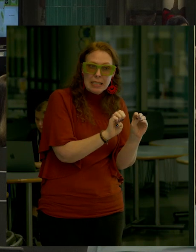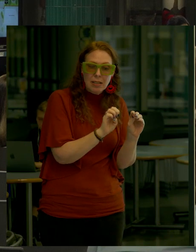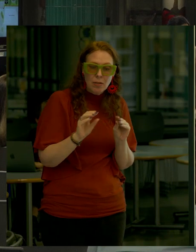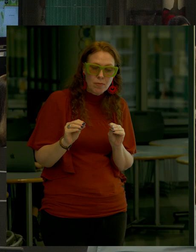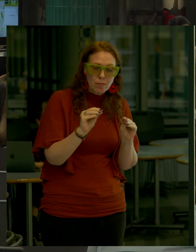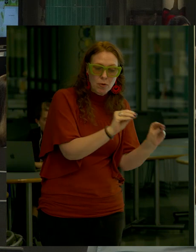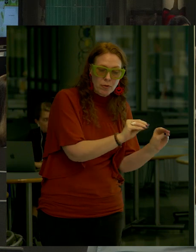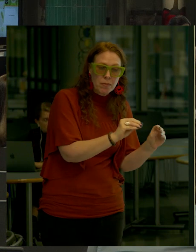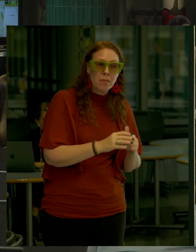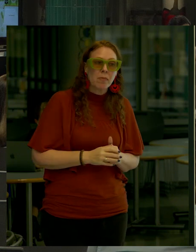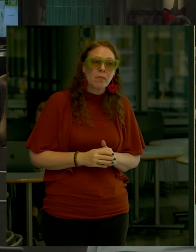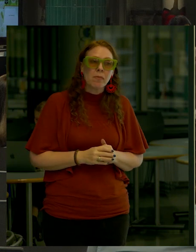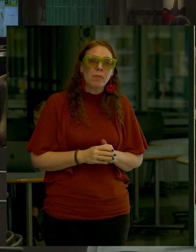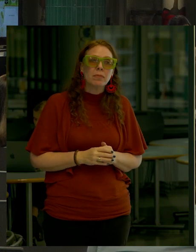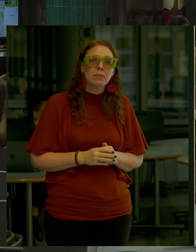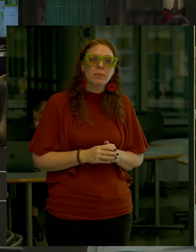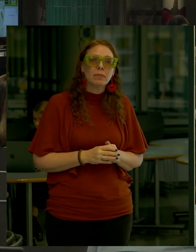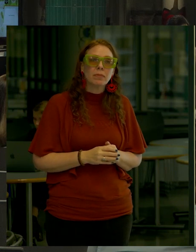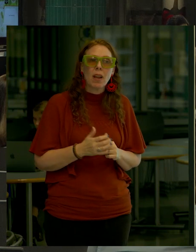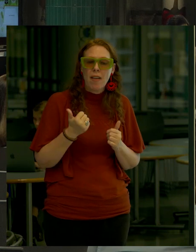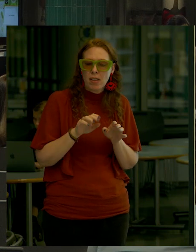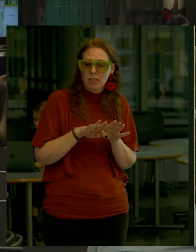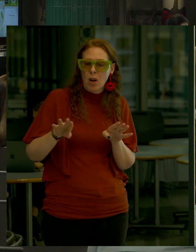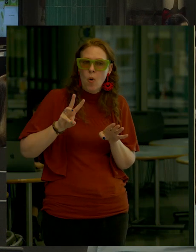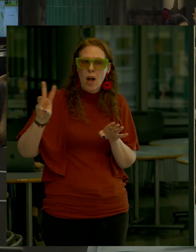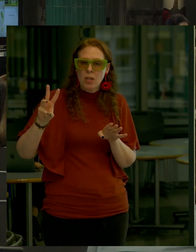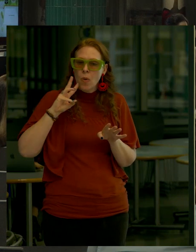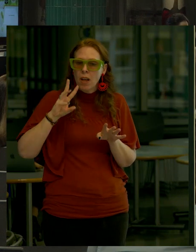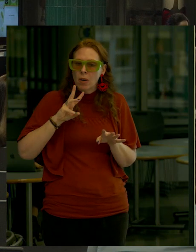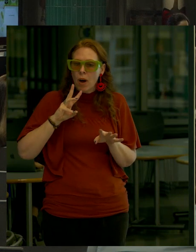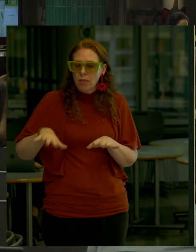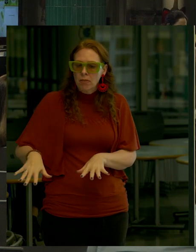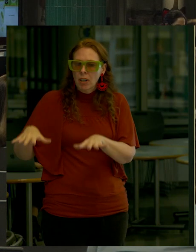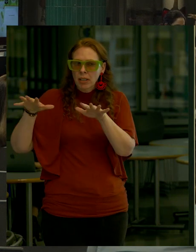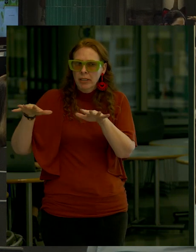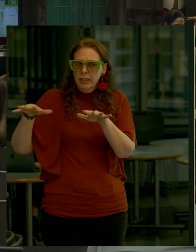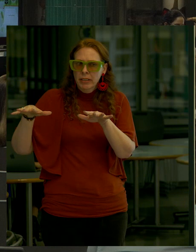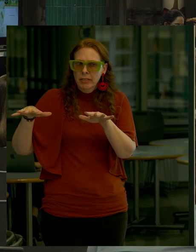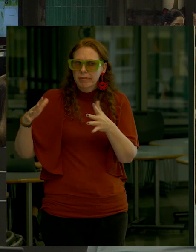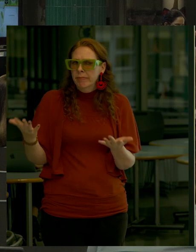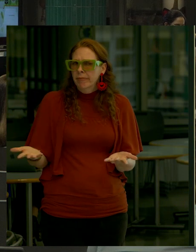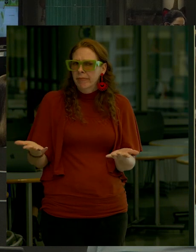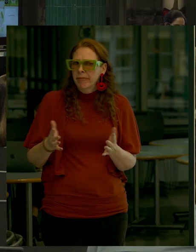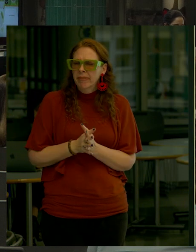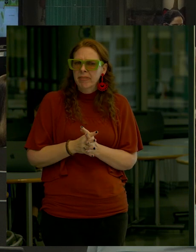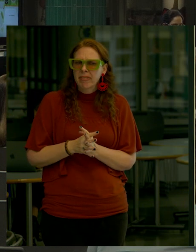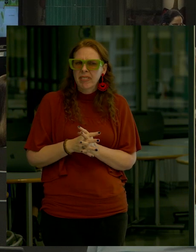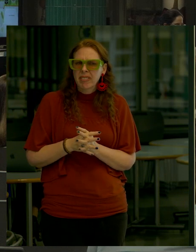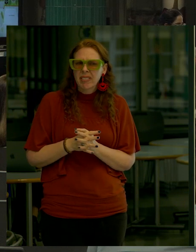project elements to the east But then everything to the west is going to flood So what are